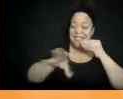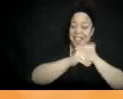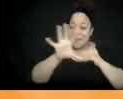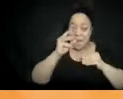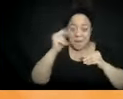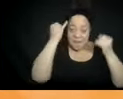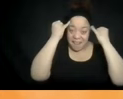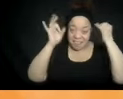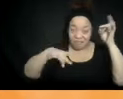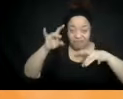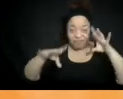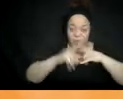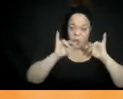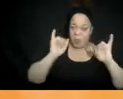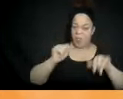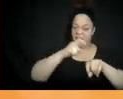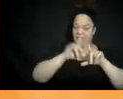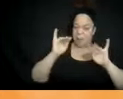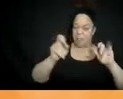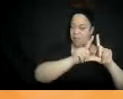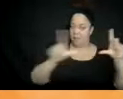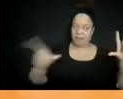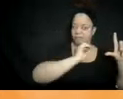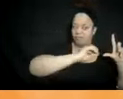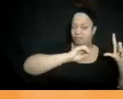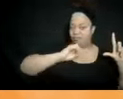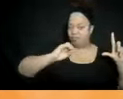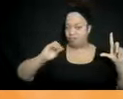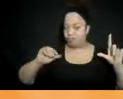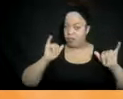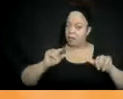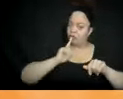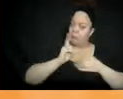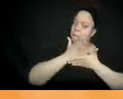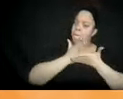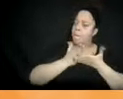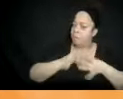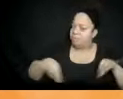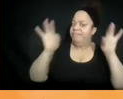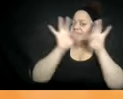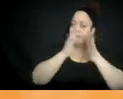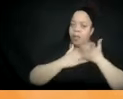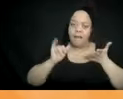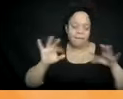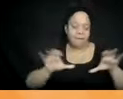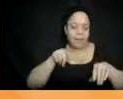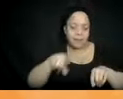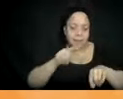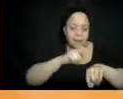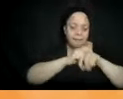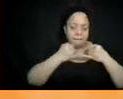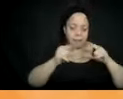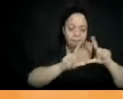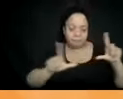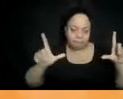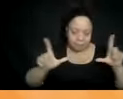ourselves within the larger legacy of these particular systems of oppression that we're trying to eradicate so that we